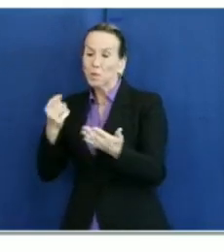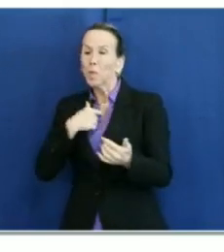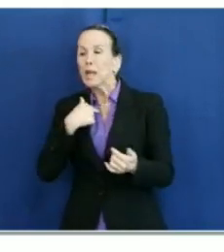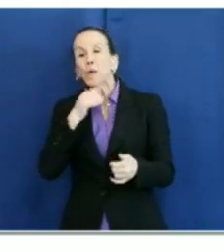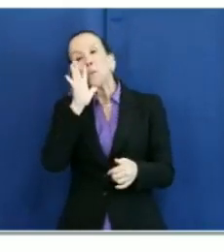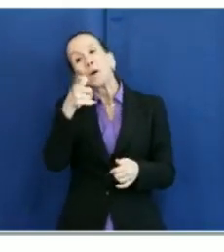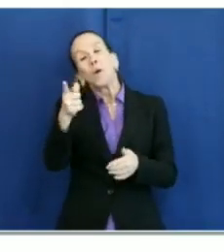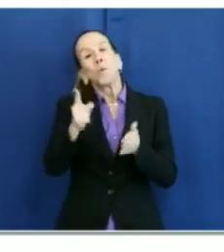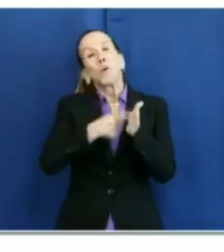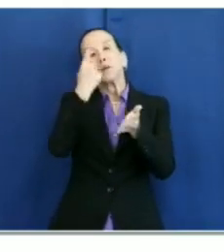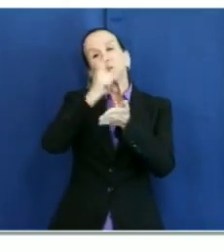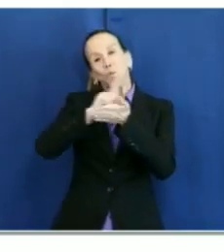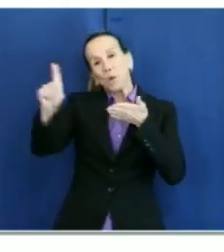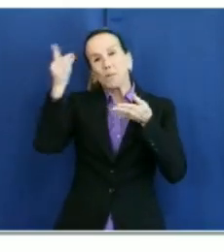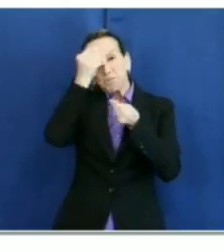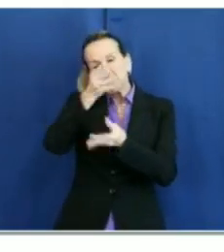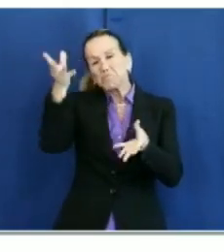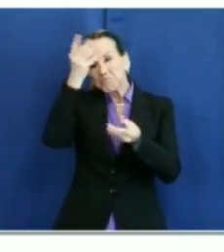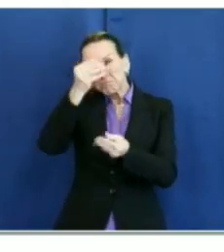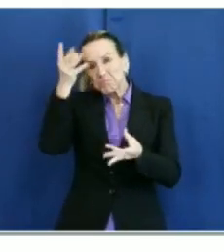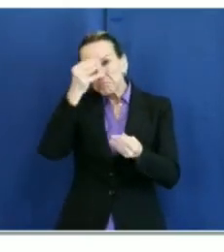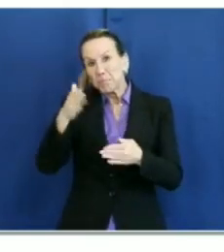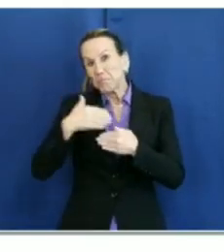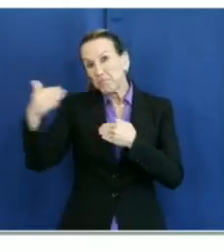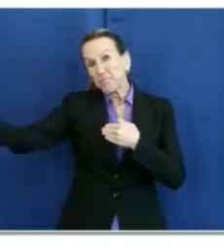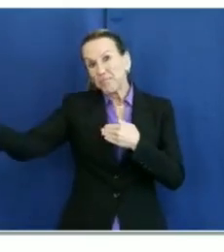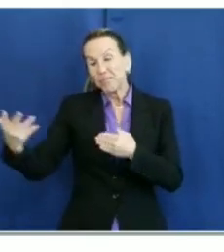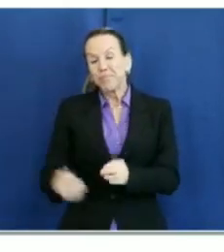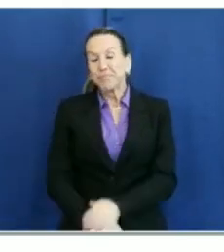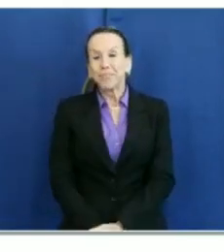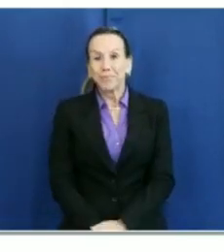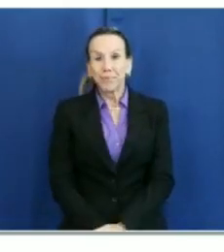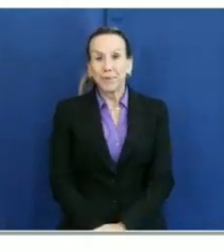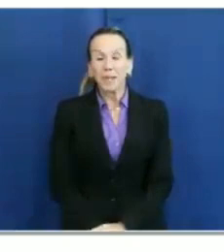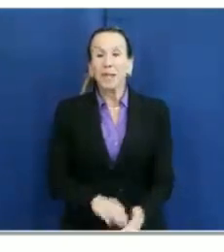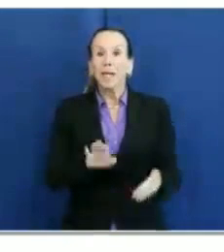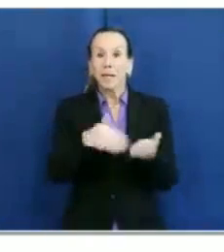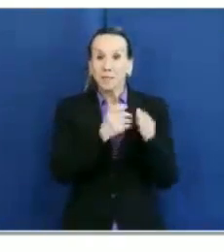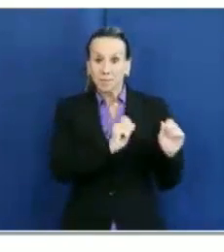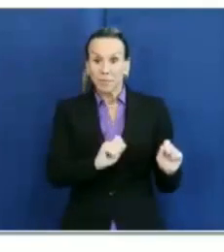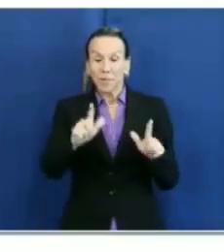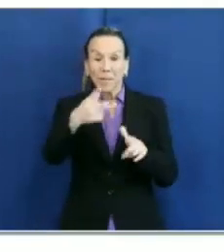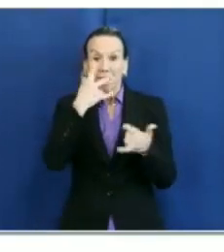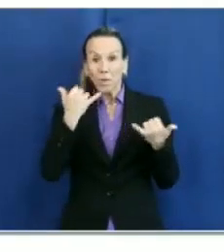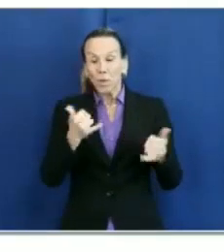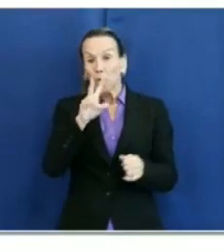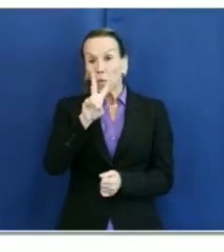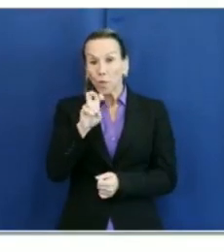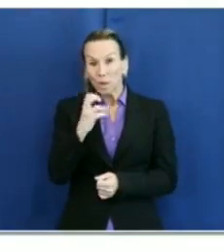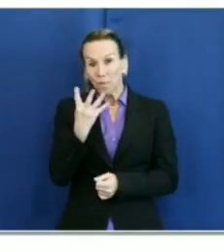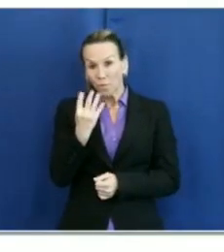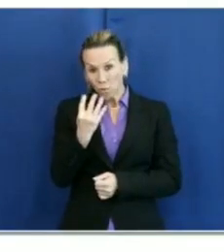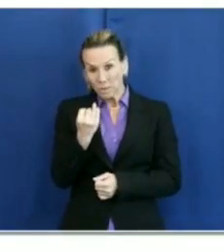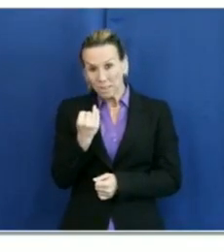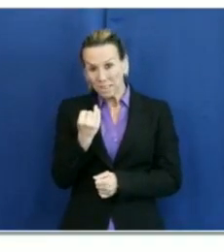will probably update this about once a week and continue to share this with you moving forward. On to the next slide today, we're reporting 214